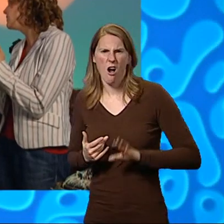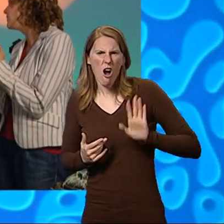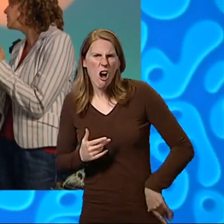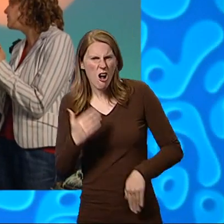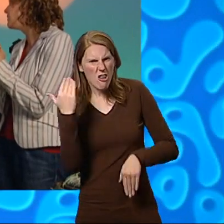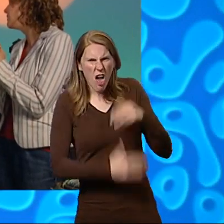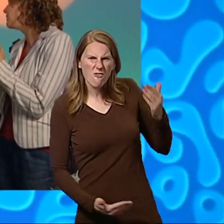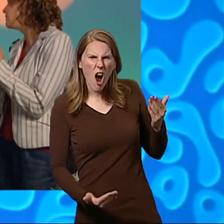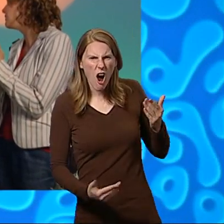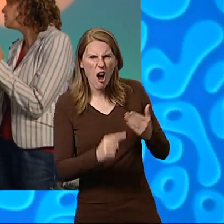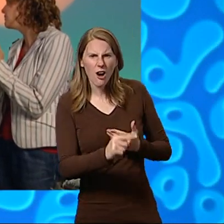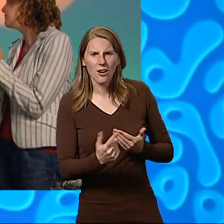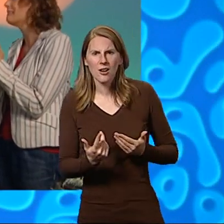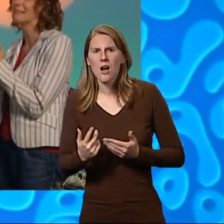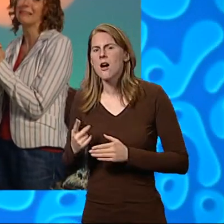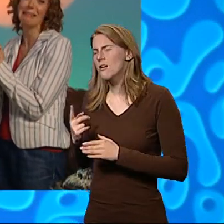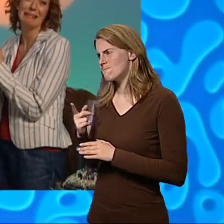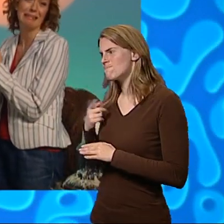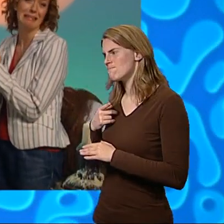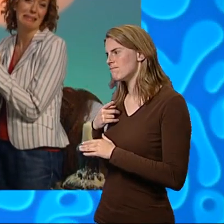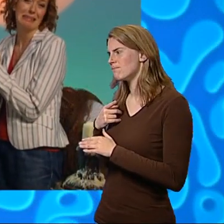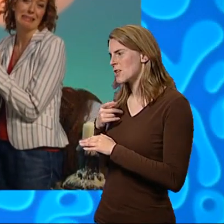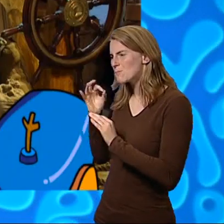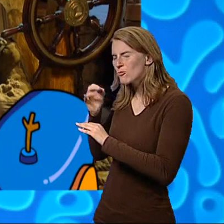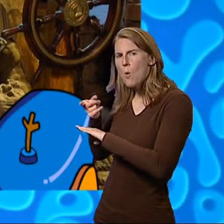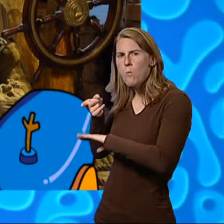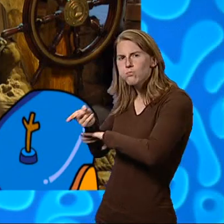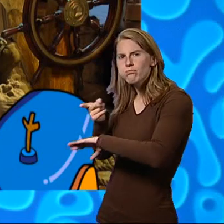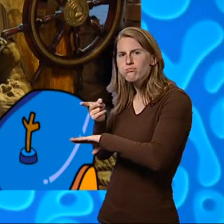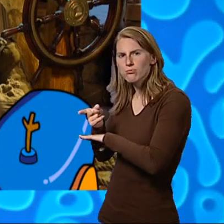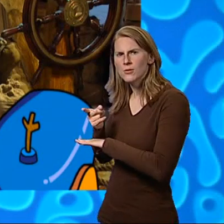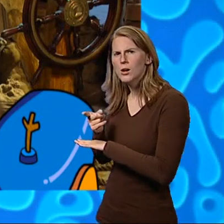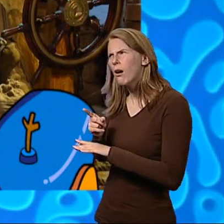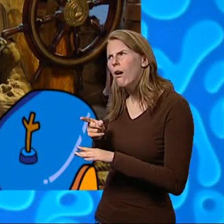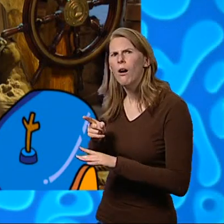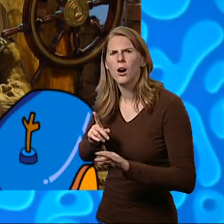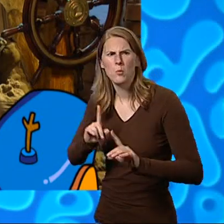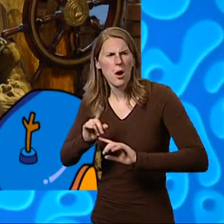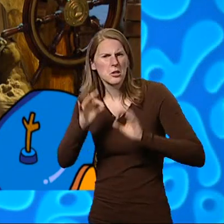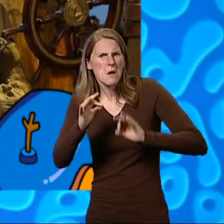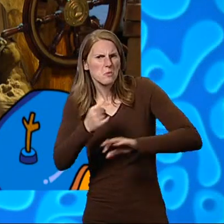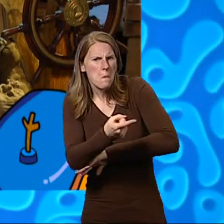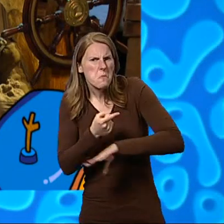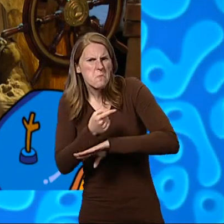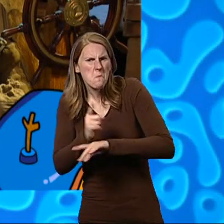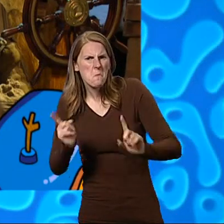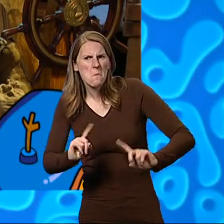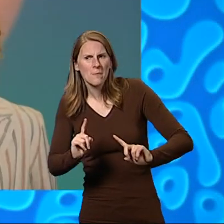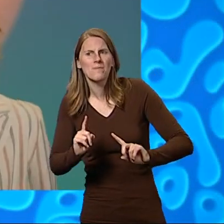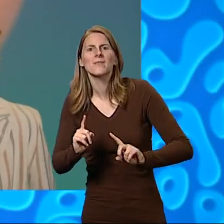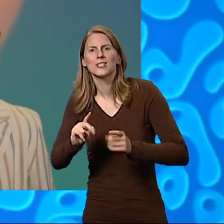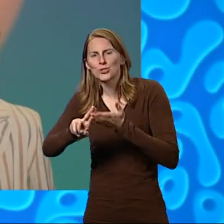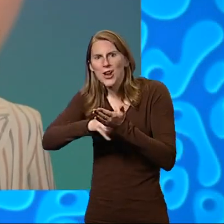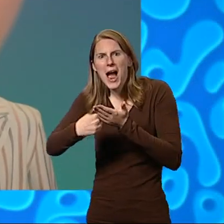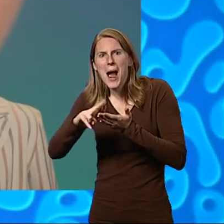Never, roared Patagonia yet again. Load up the special ammunition, ordered Ziggy.